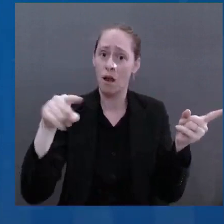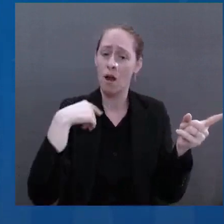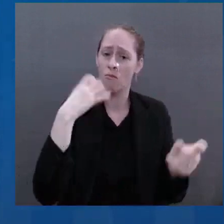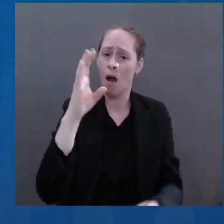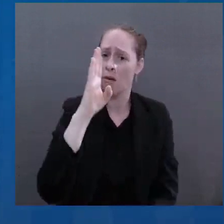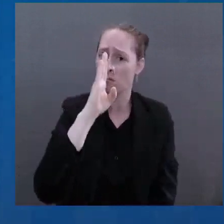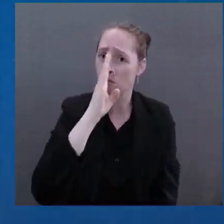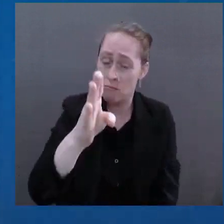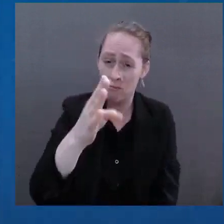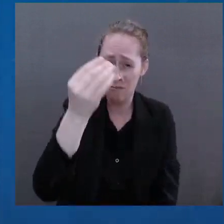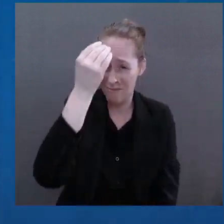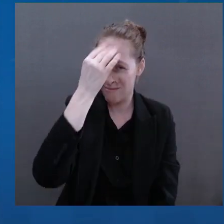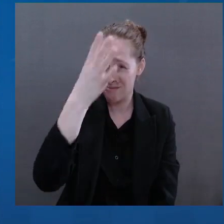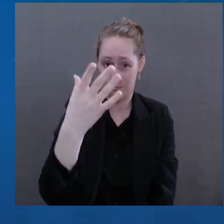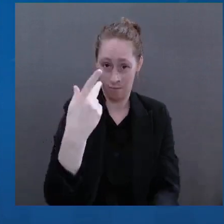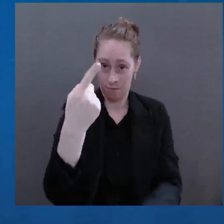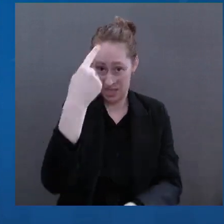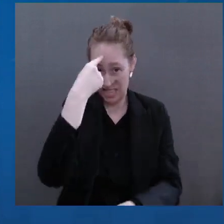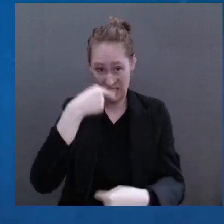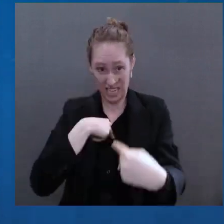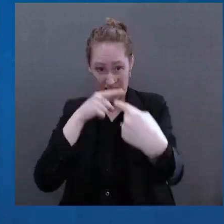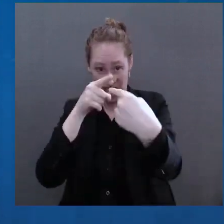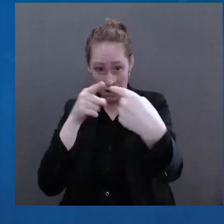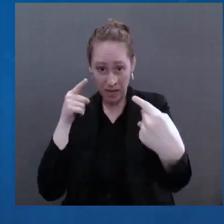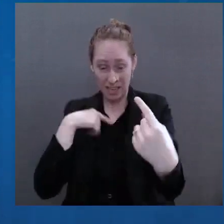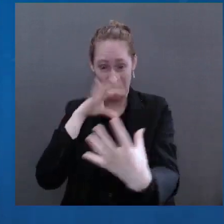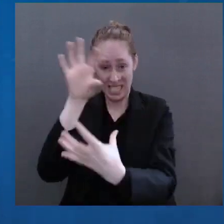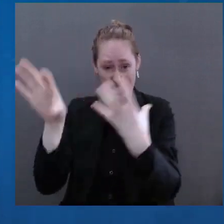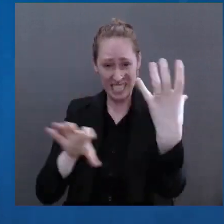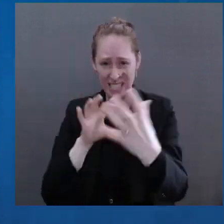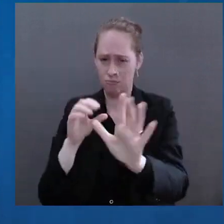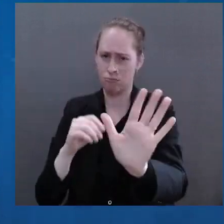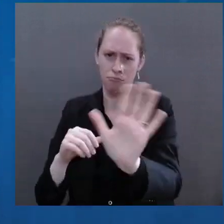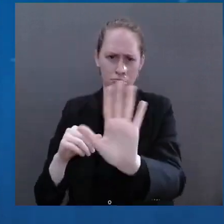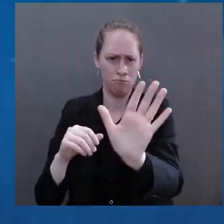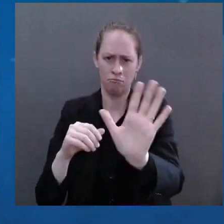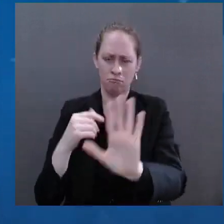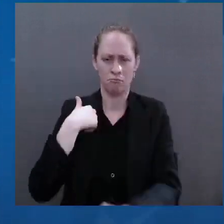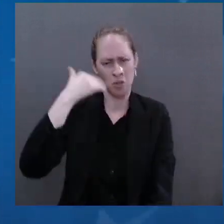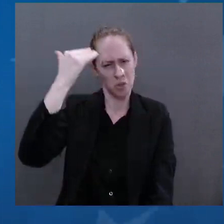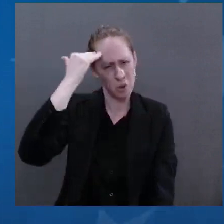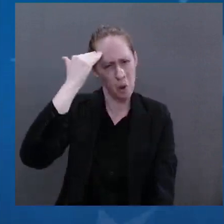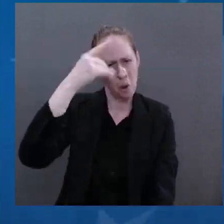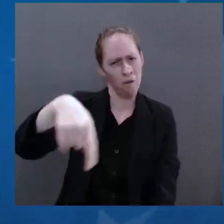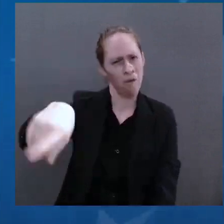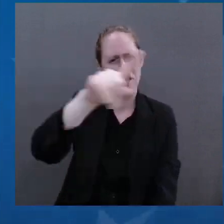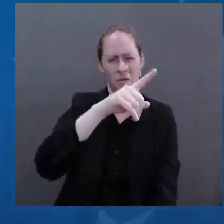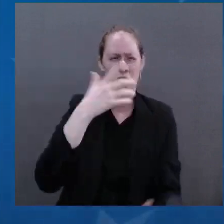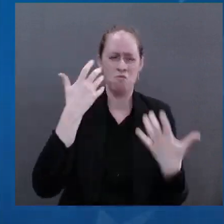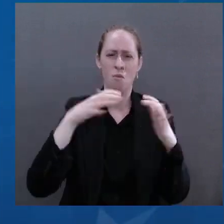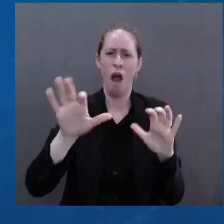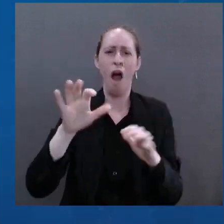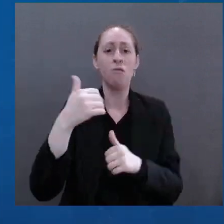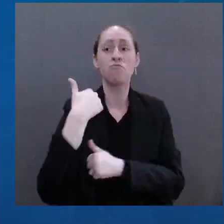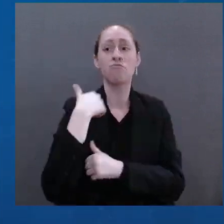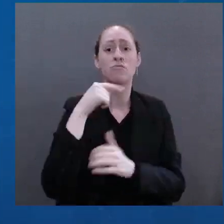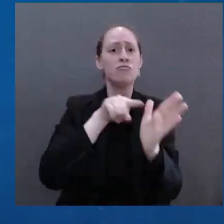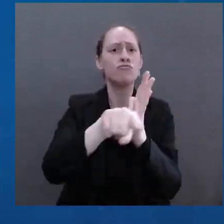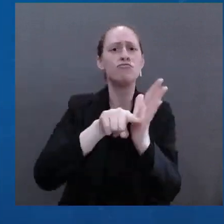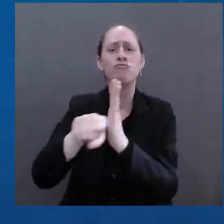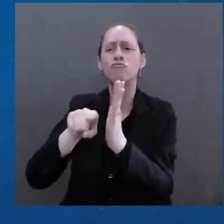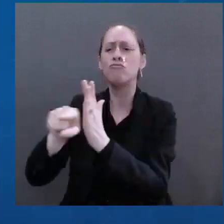grandparents or that you accept hospitals, schools, maternity wards and, for God's sake, being